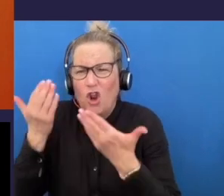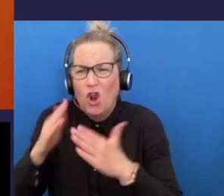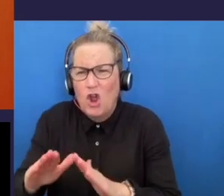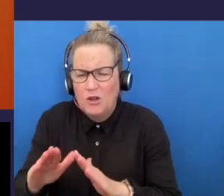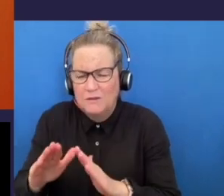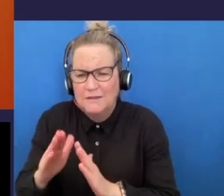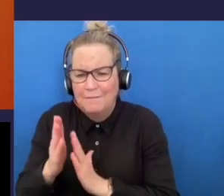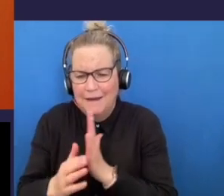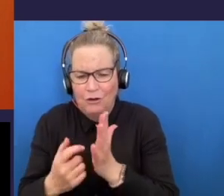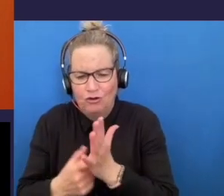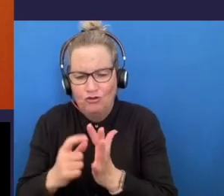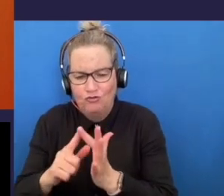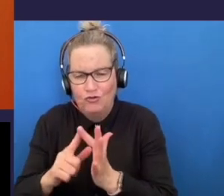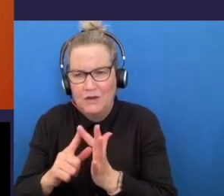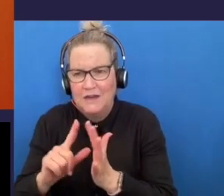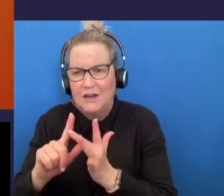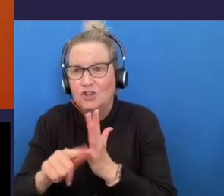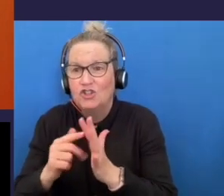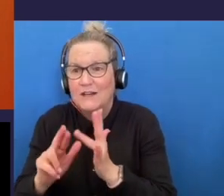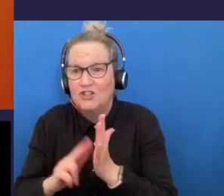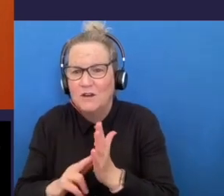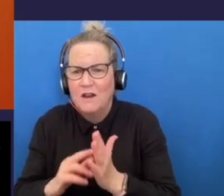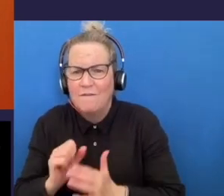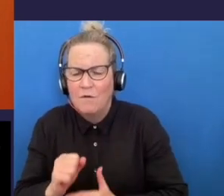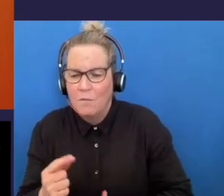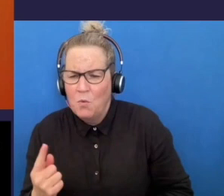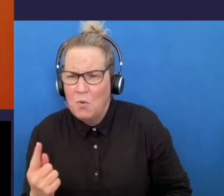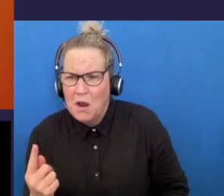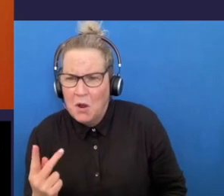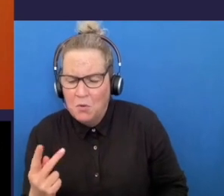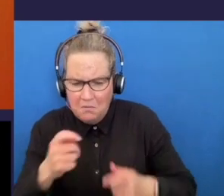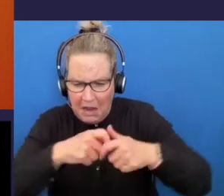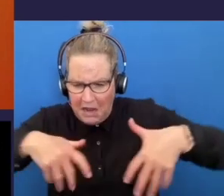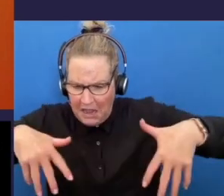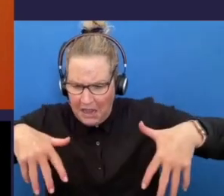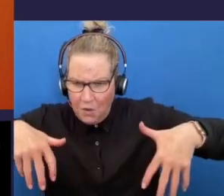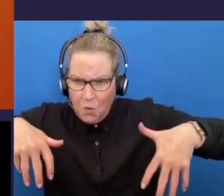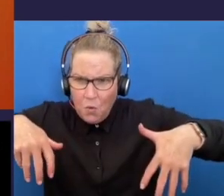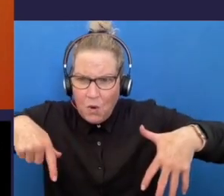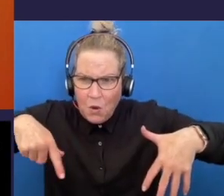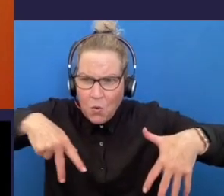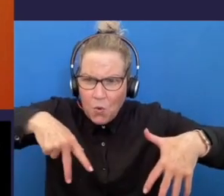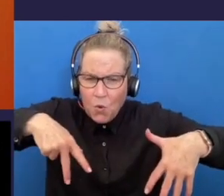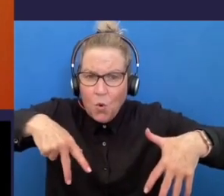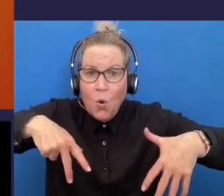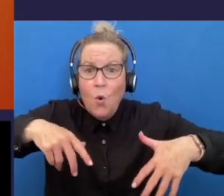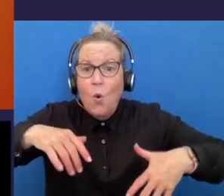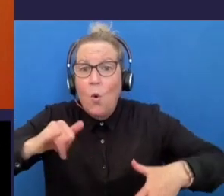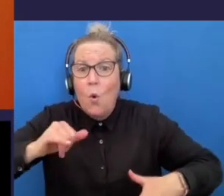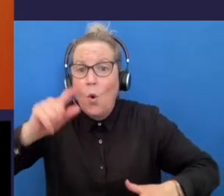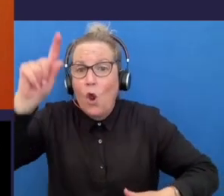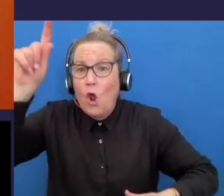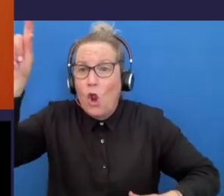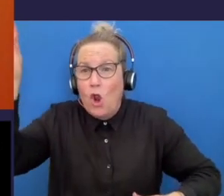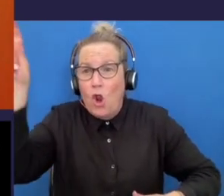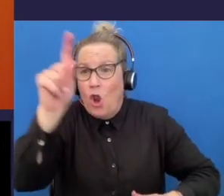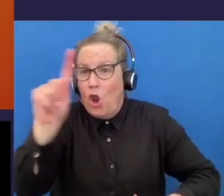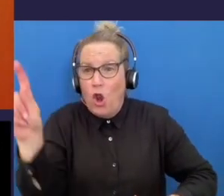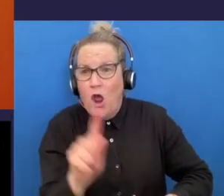comes from one or two root systems or it can come from a lightning strike the lightning strike the from outside